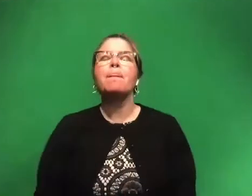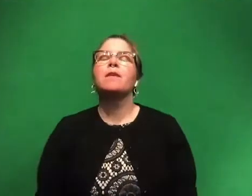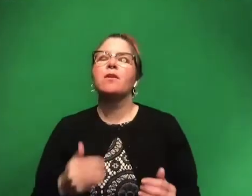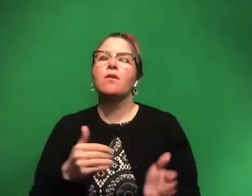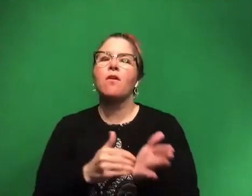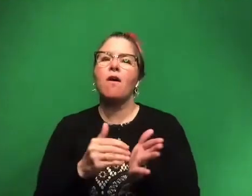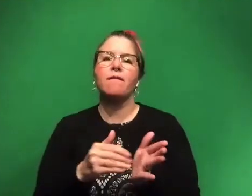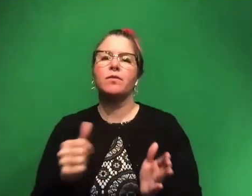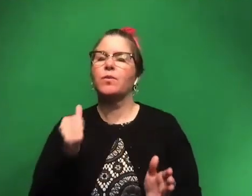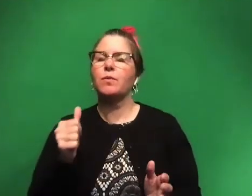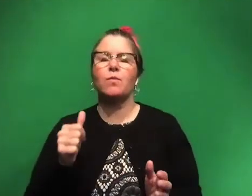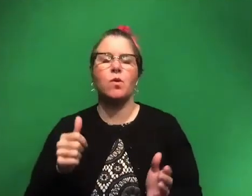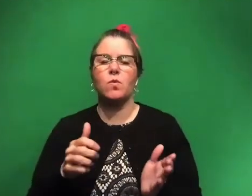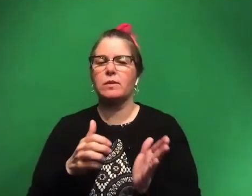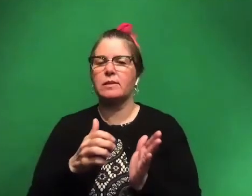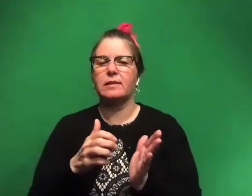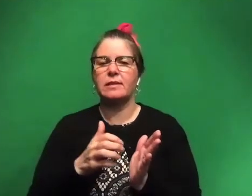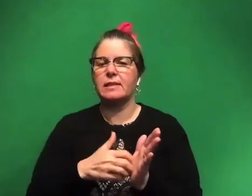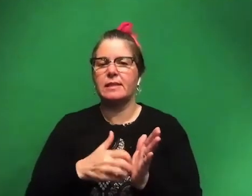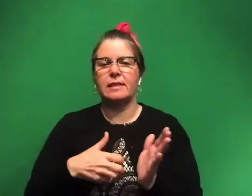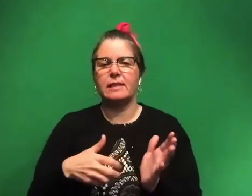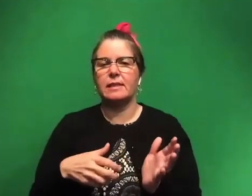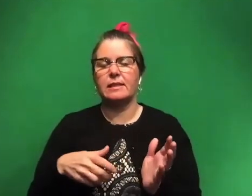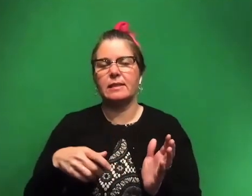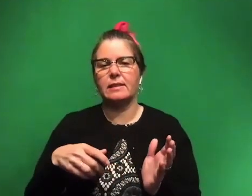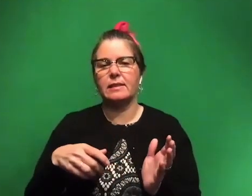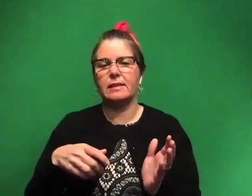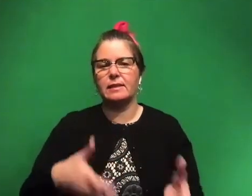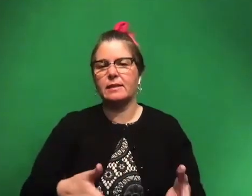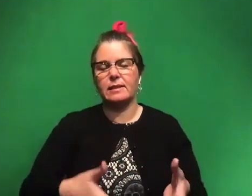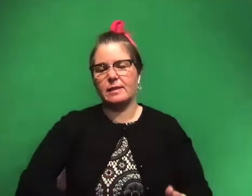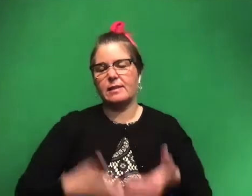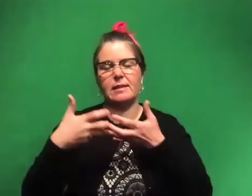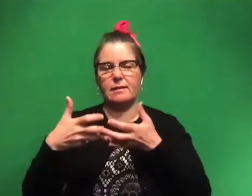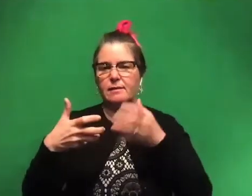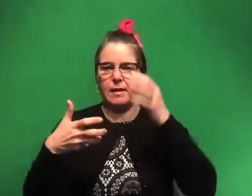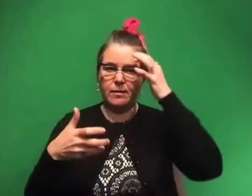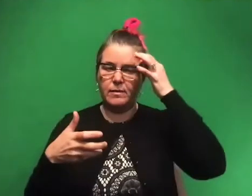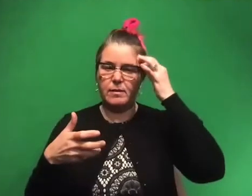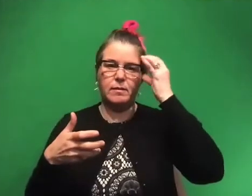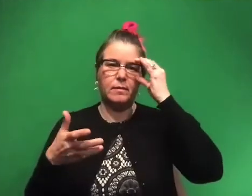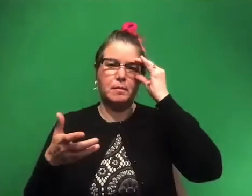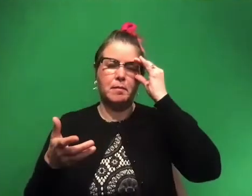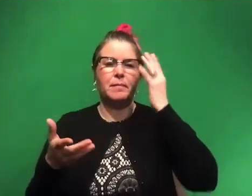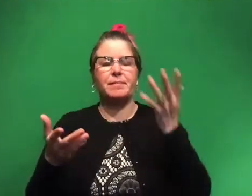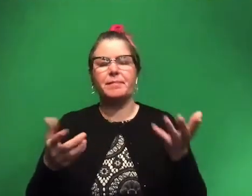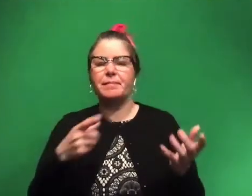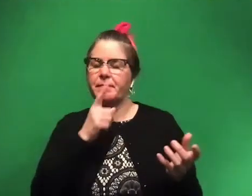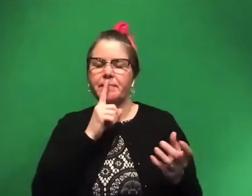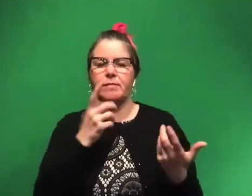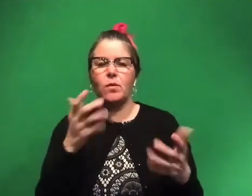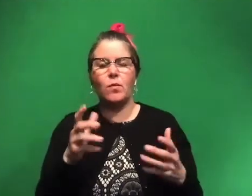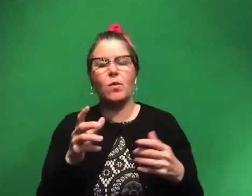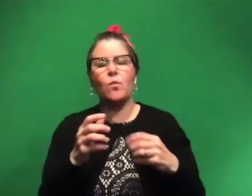won't dig, um, deep and kind of pull, kind of get that cavity out. Um, that will maybe compromise the